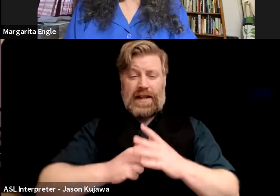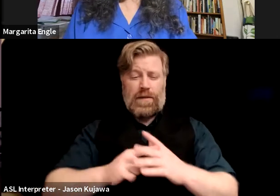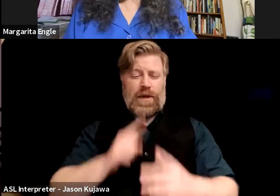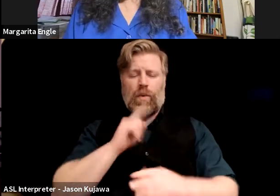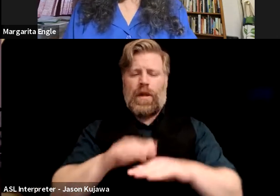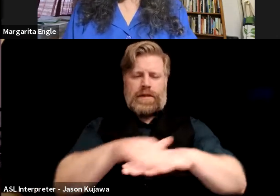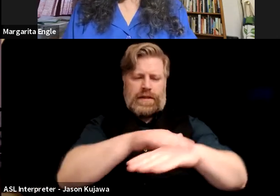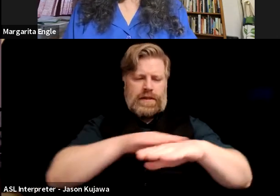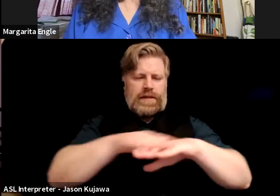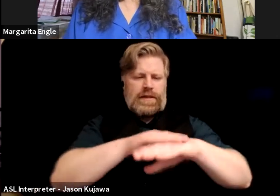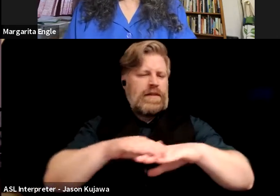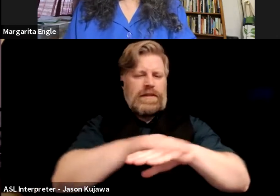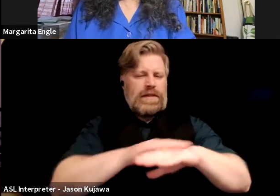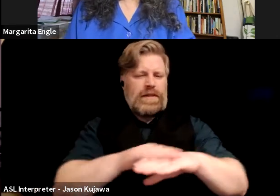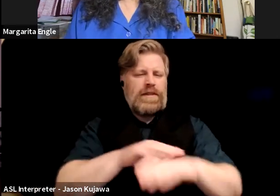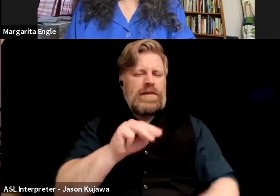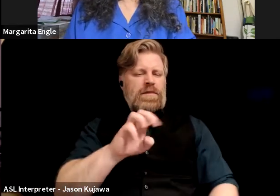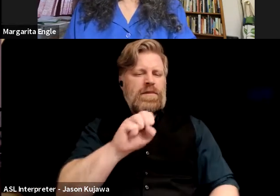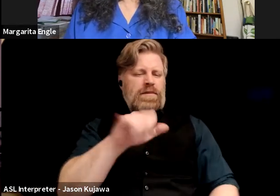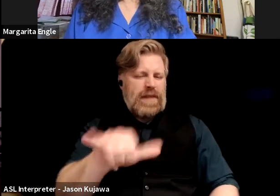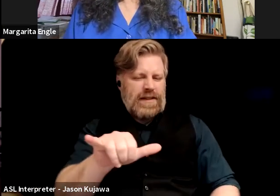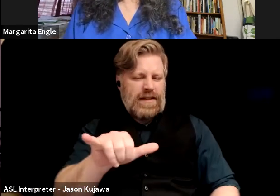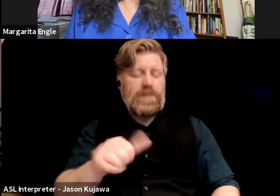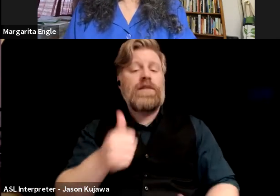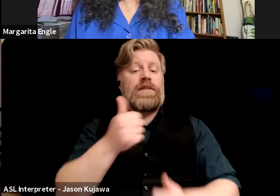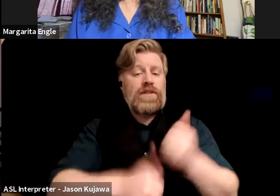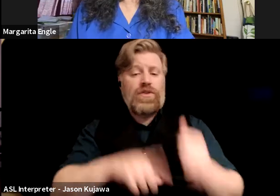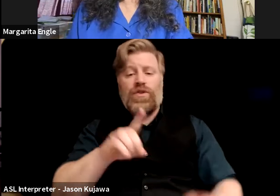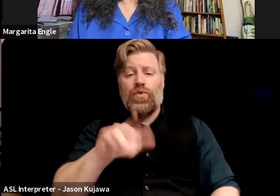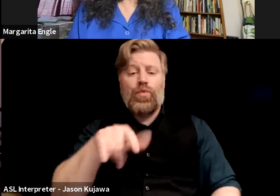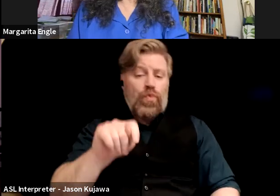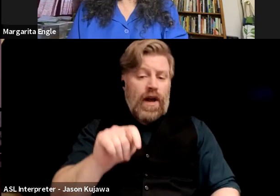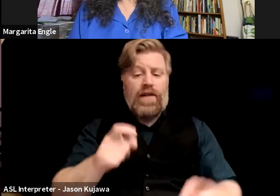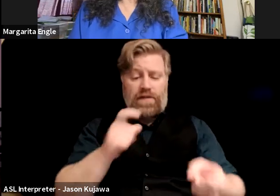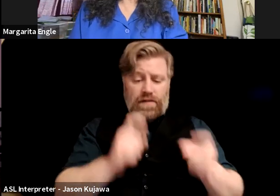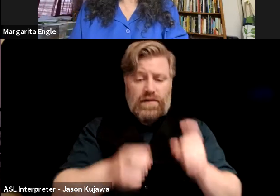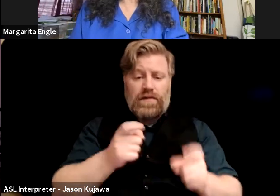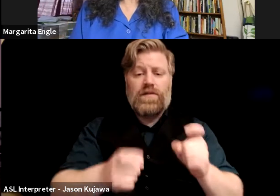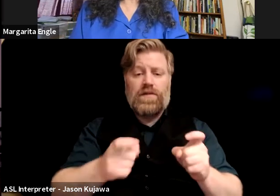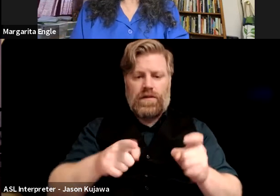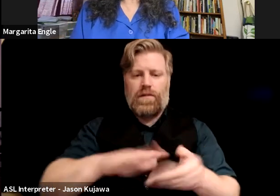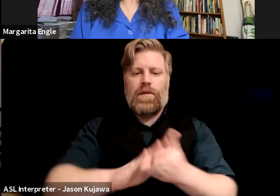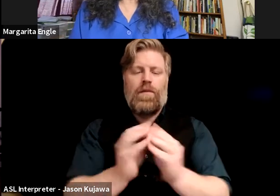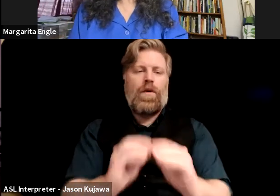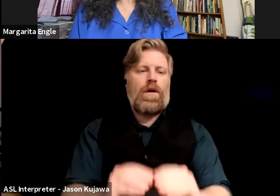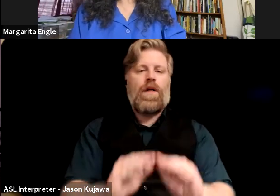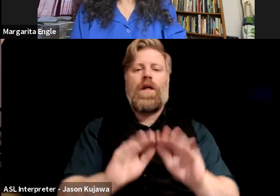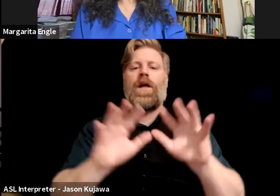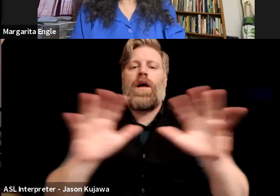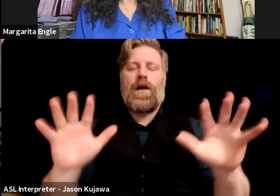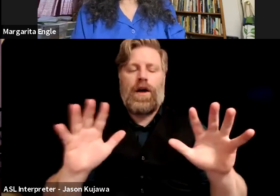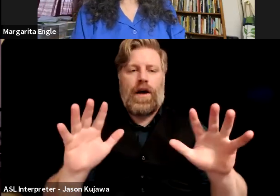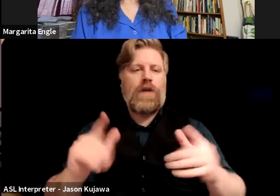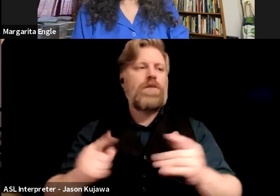and really messy. And through each draft and through each revision, it becomes much clearer where your story is going and you find little discoveries,